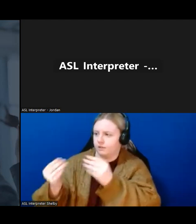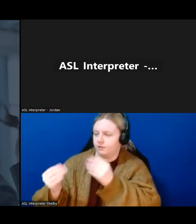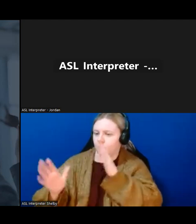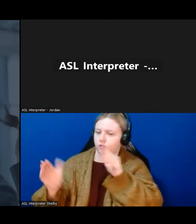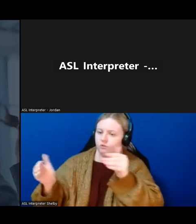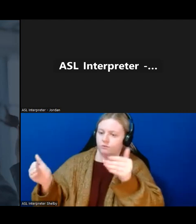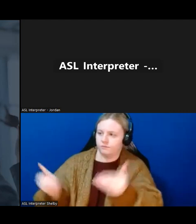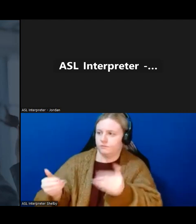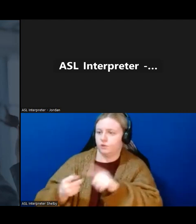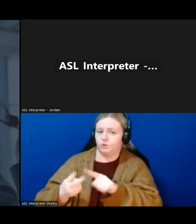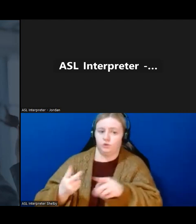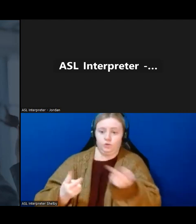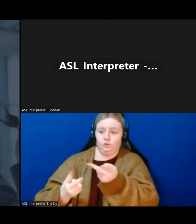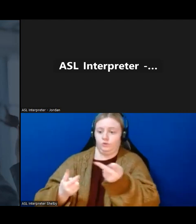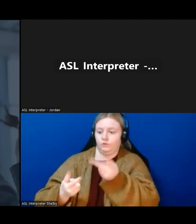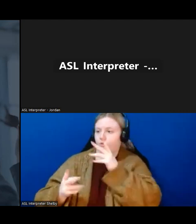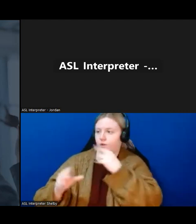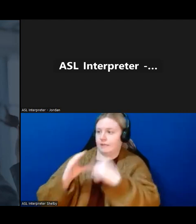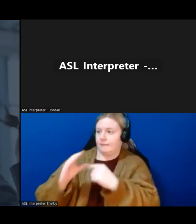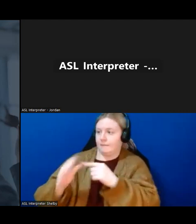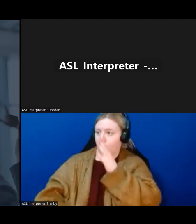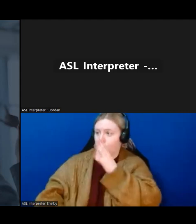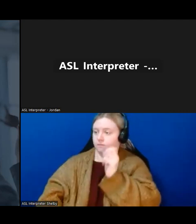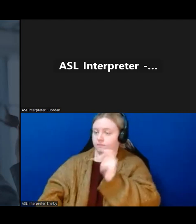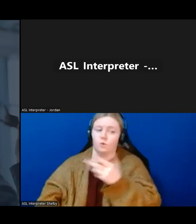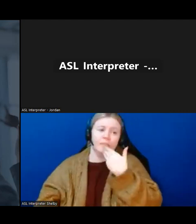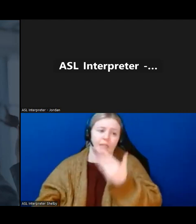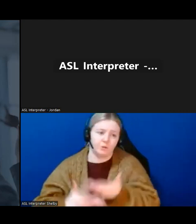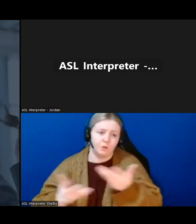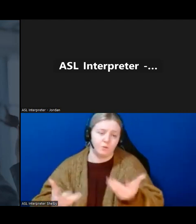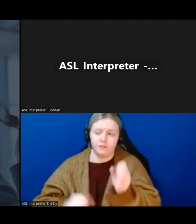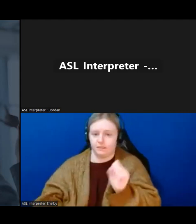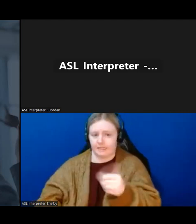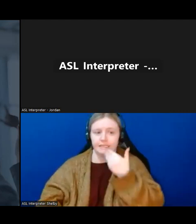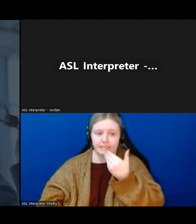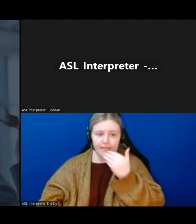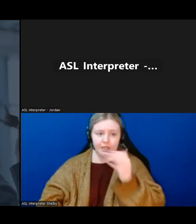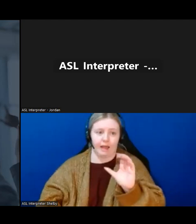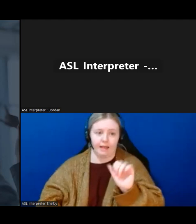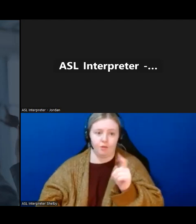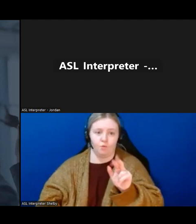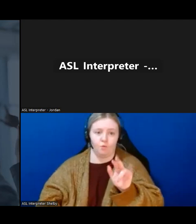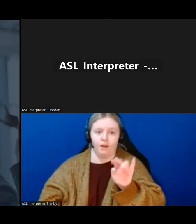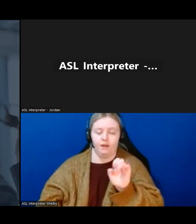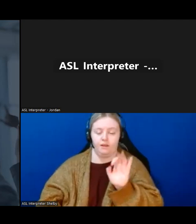to the both of you guys through email. Okay? Thank you so much. Yes, thank you, Catherine. Absolutely.